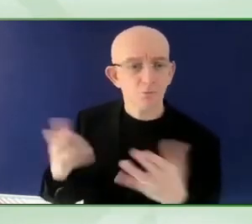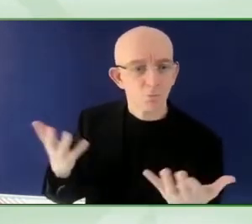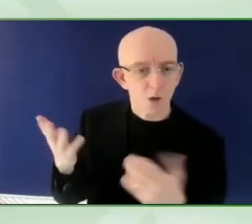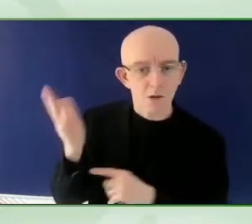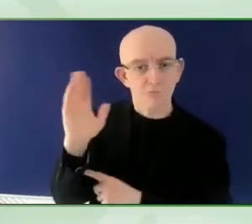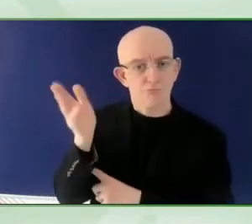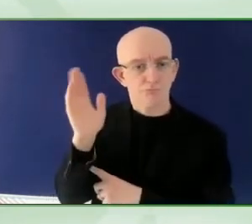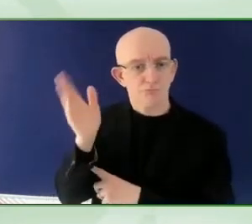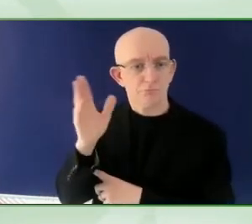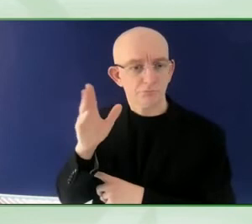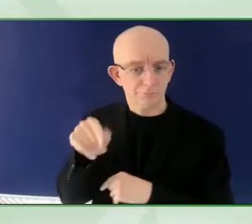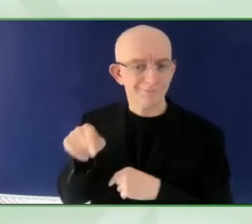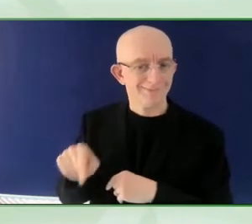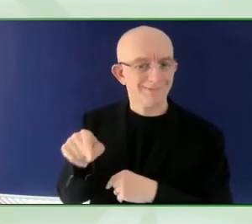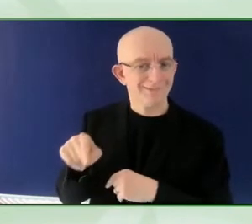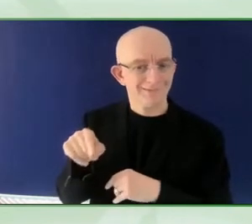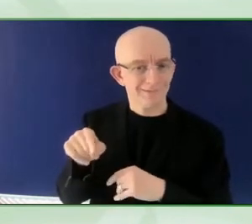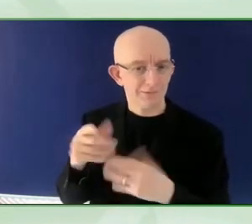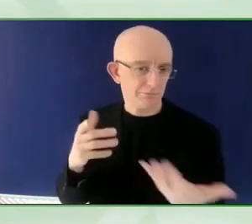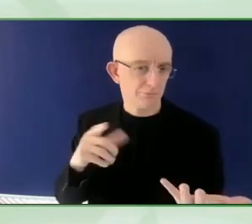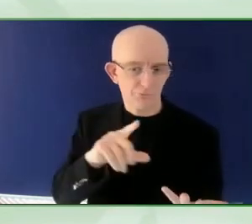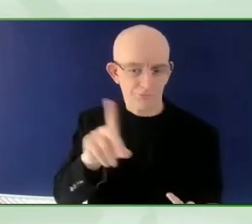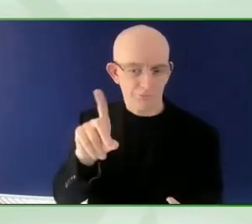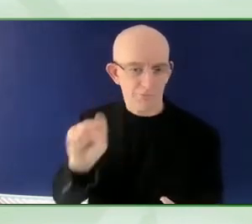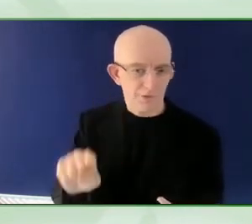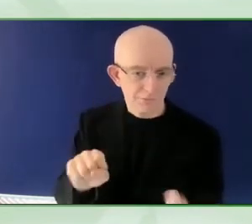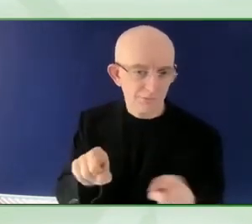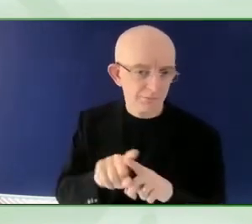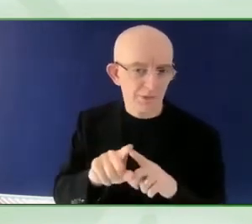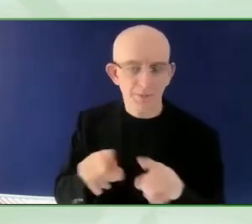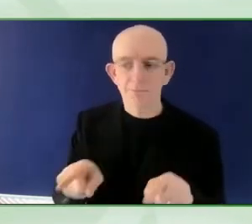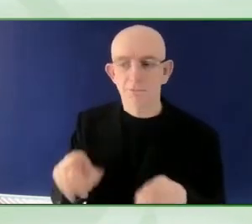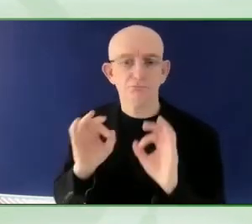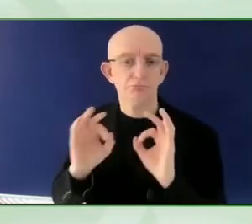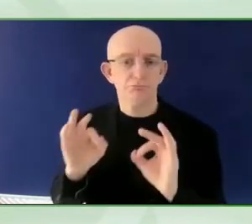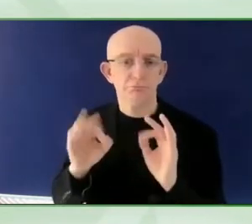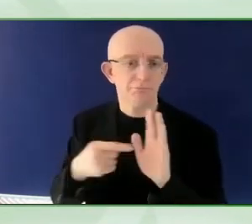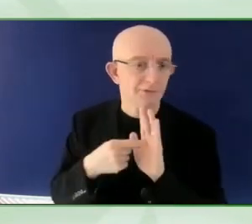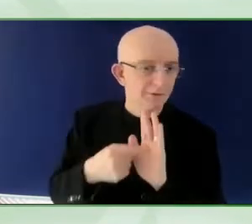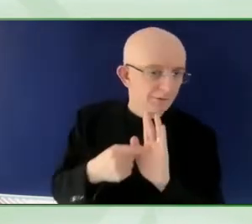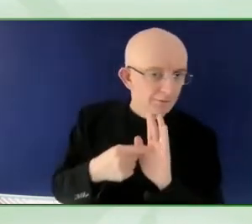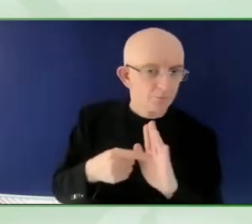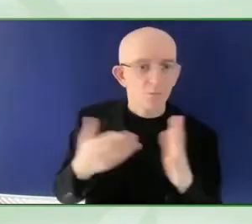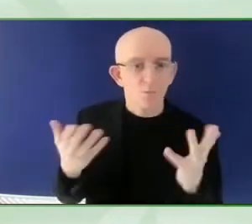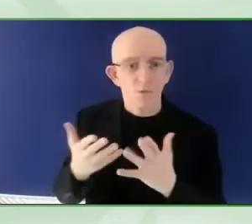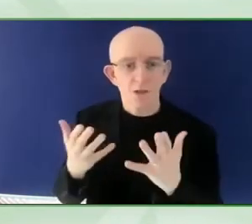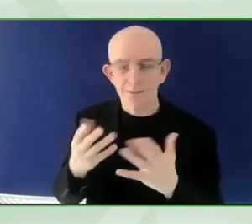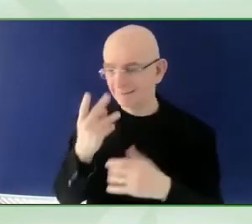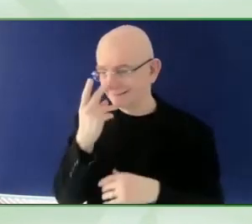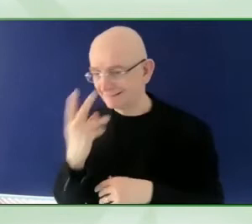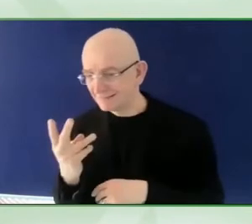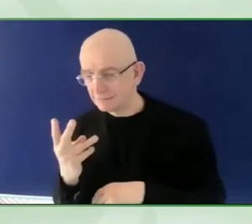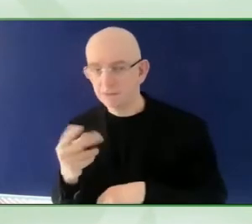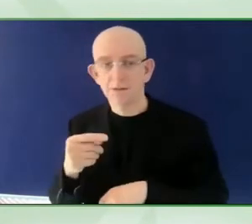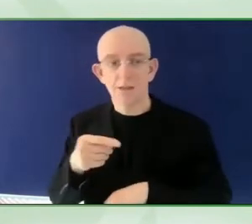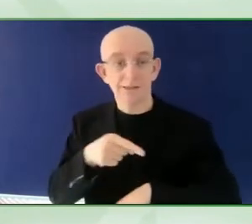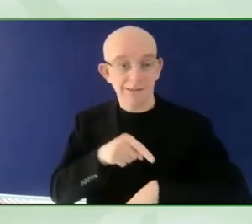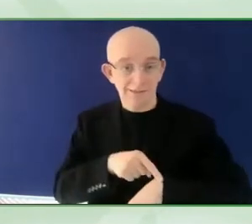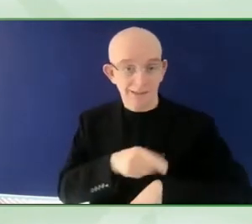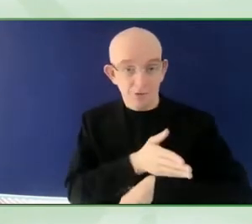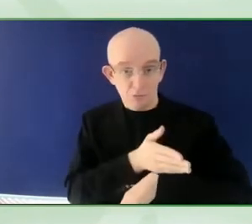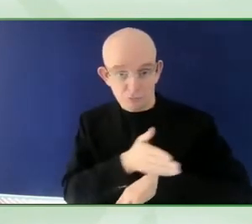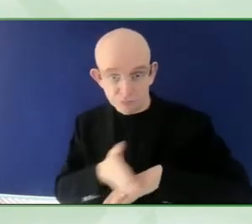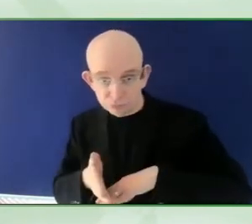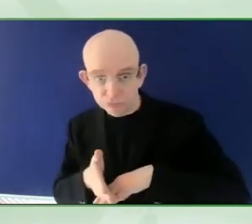promoting participation of persons with disabilities, implementing commitment, following up in the commitment, and of course,